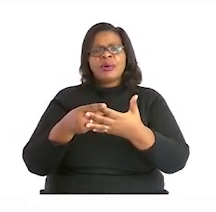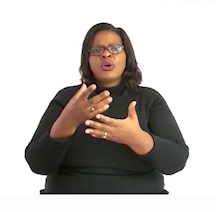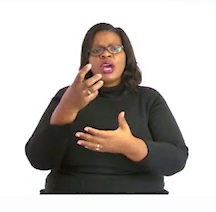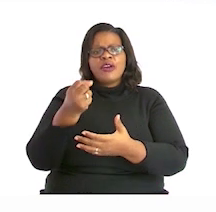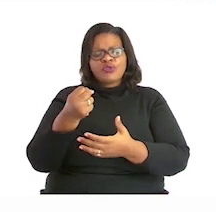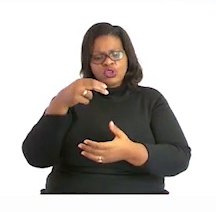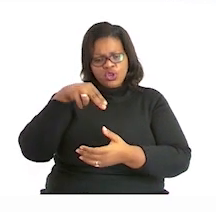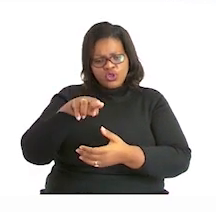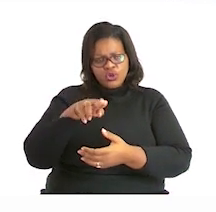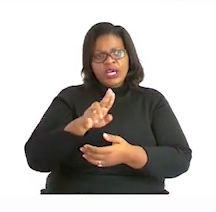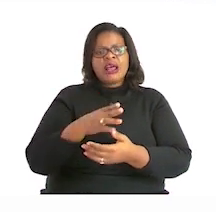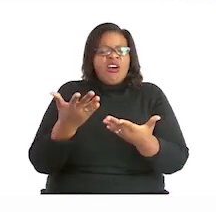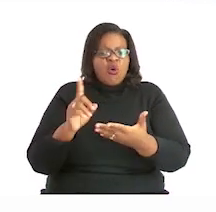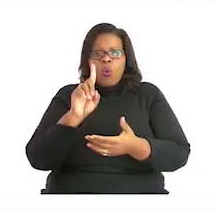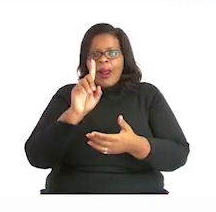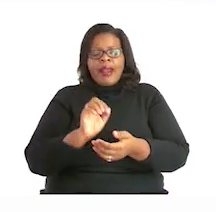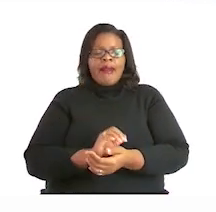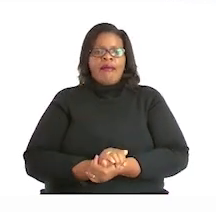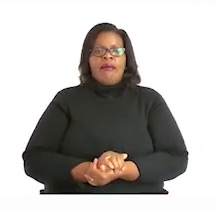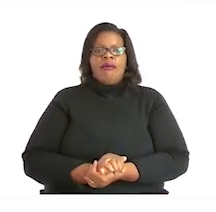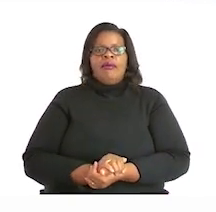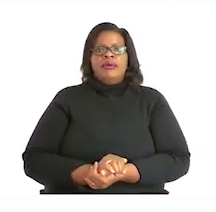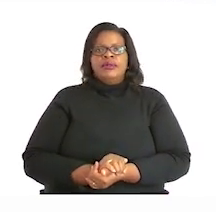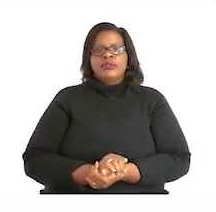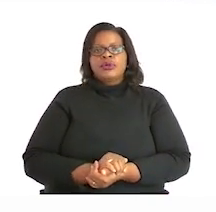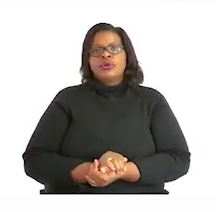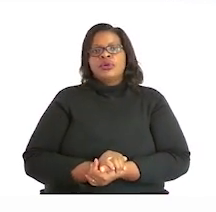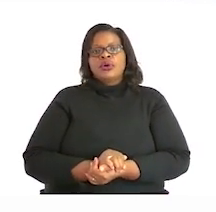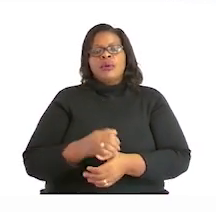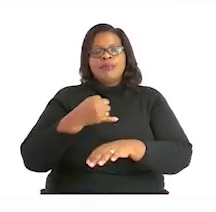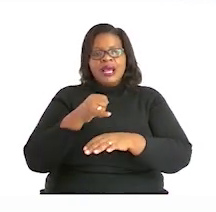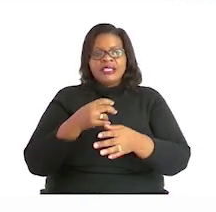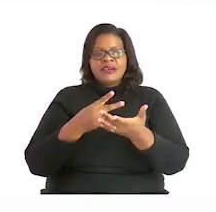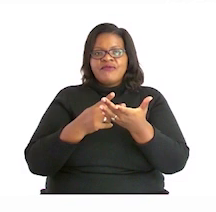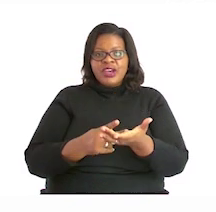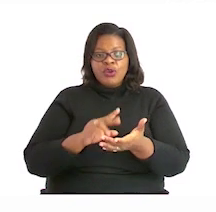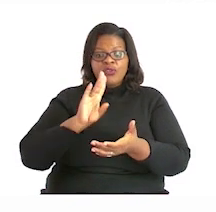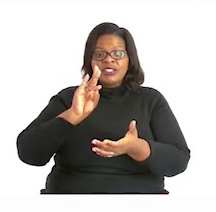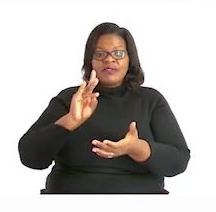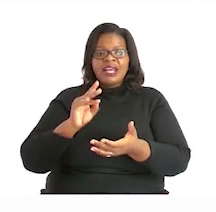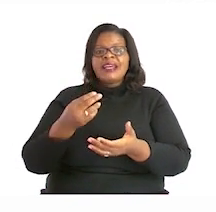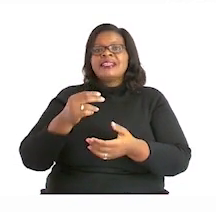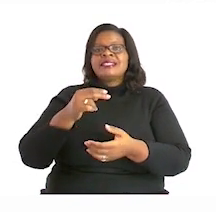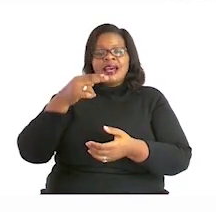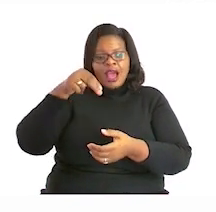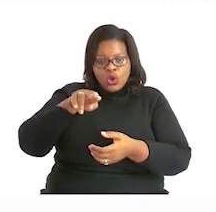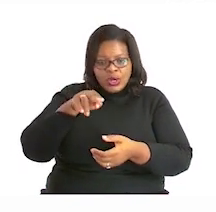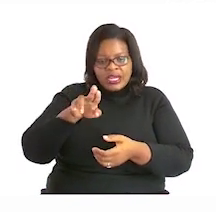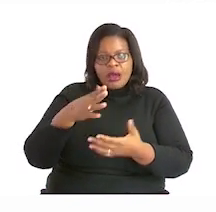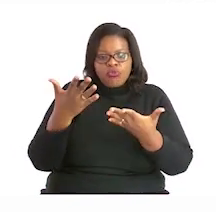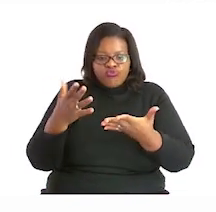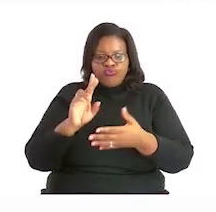it is a one. So, the place value of the seven, you can either write it as units, or you can write it